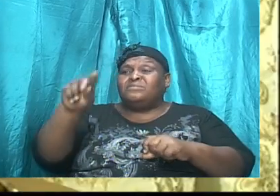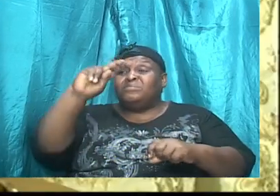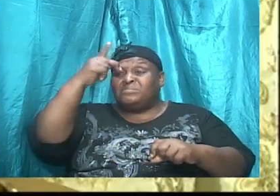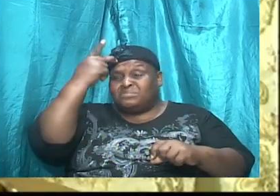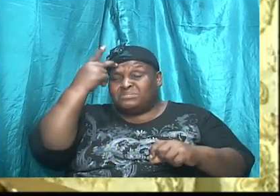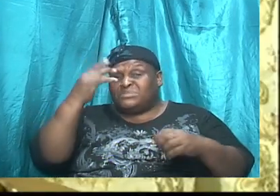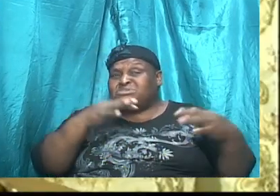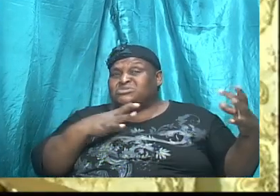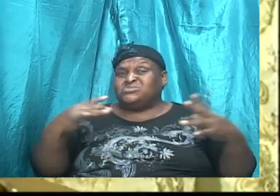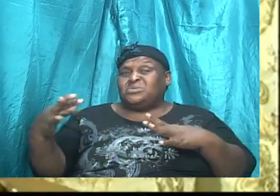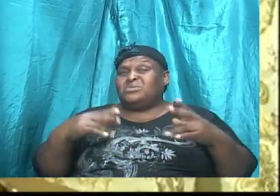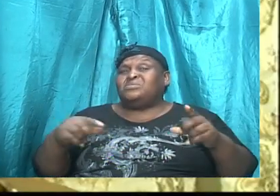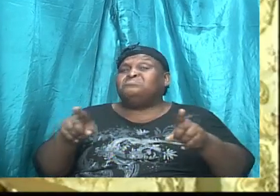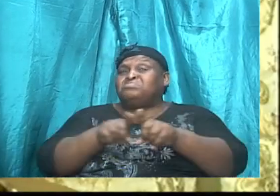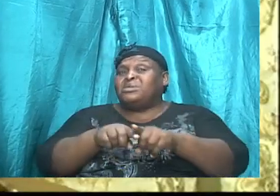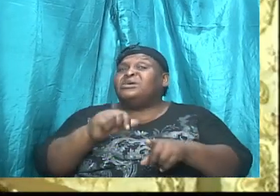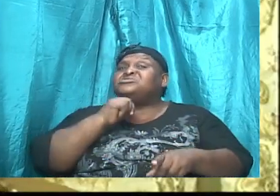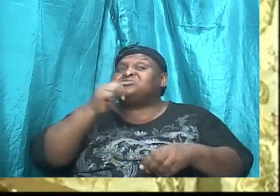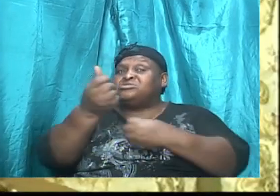Because at the end of the day,